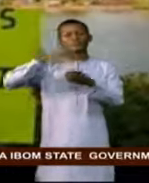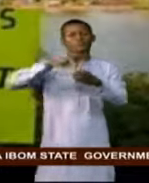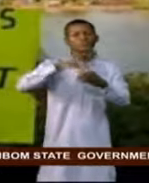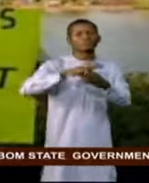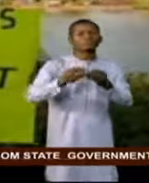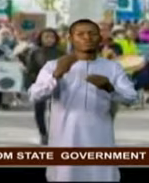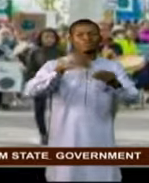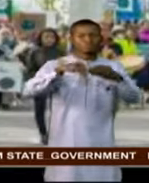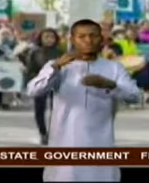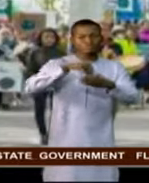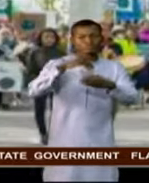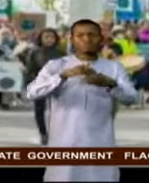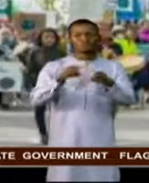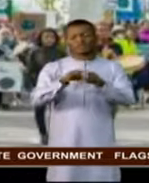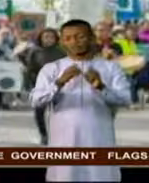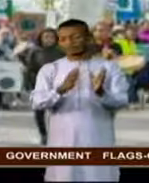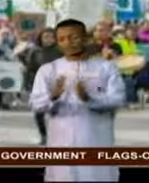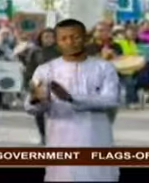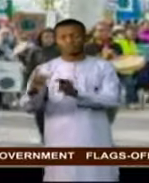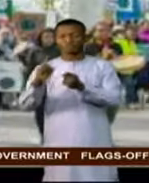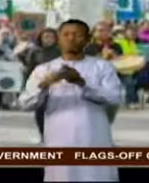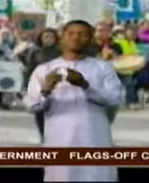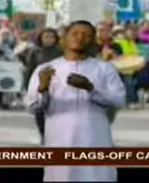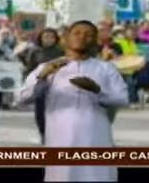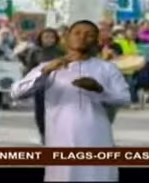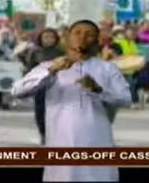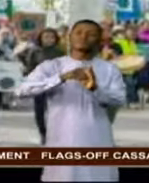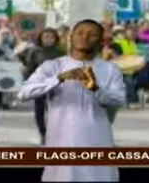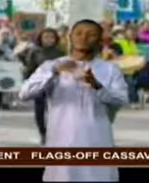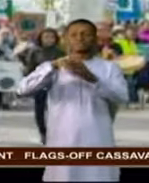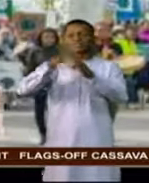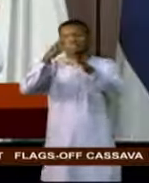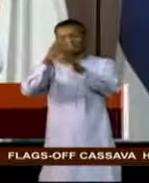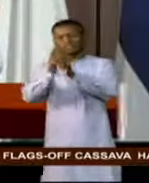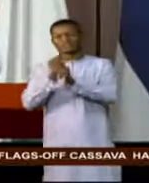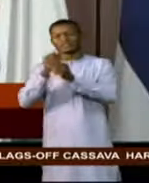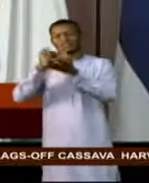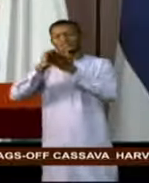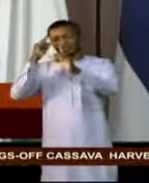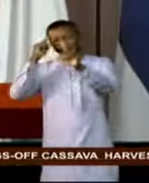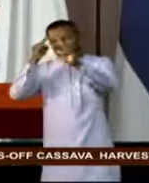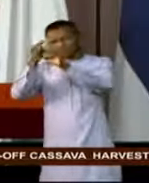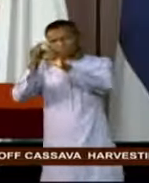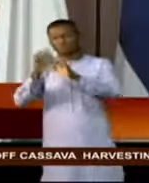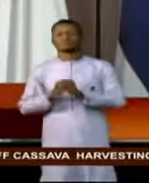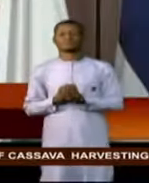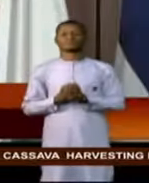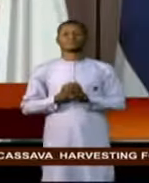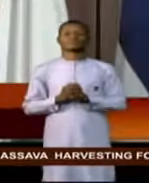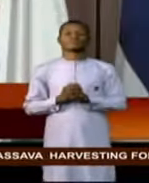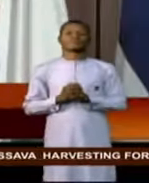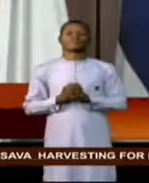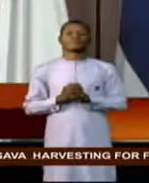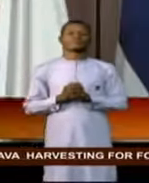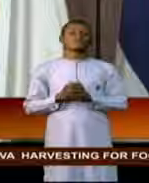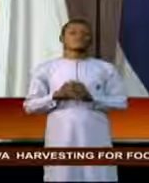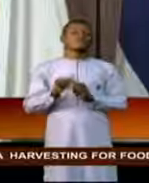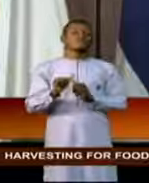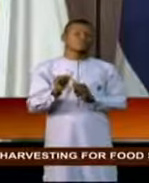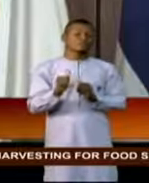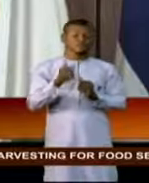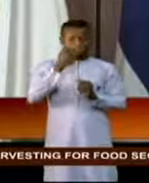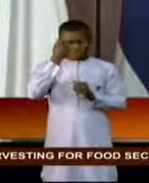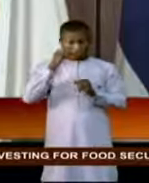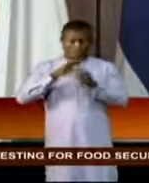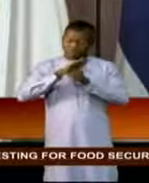set up to engage those that matter towards the attainment of the goals. However, the coronavirus pandemic